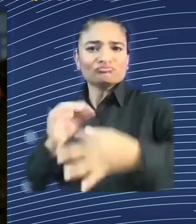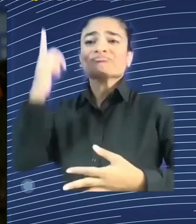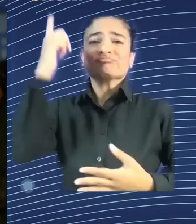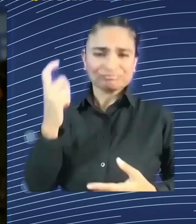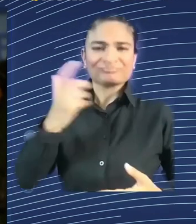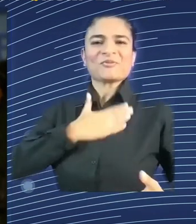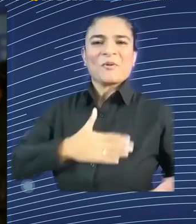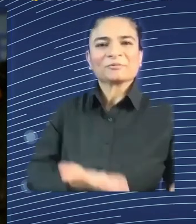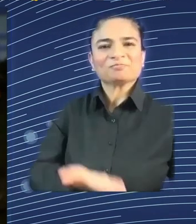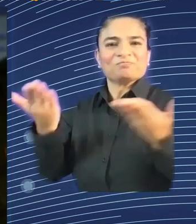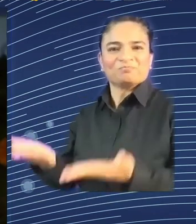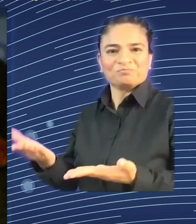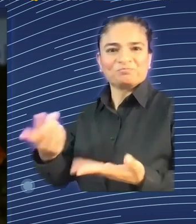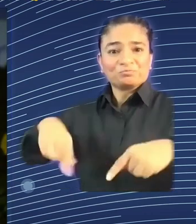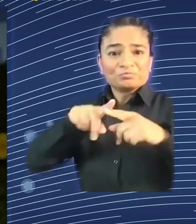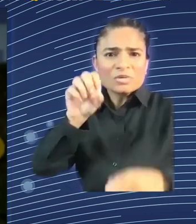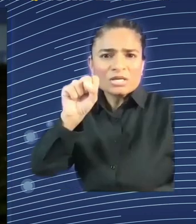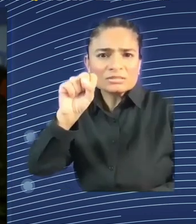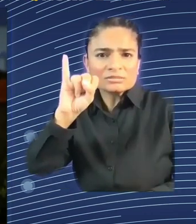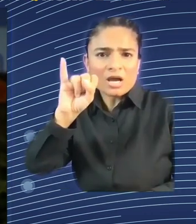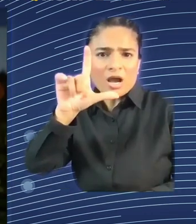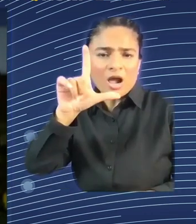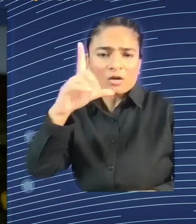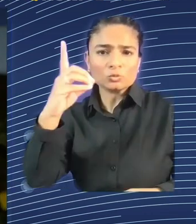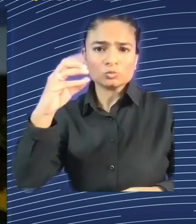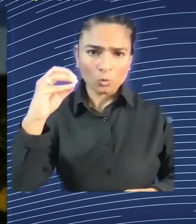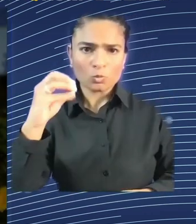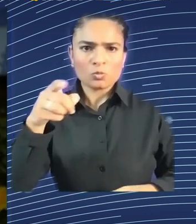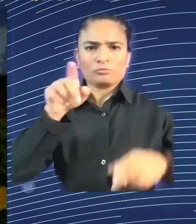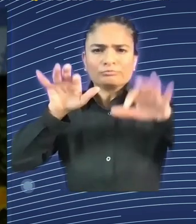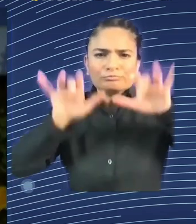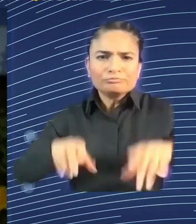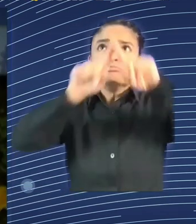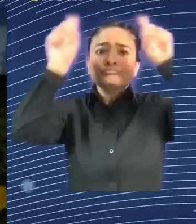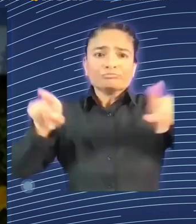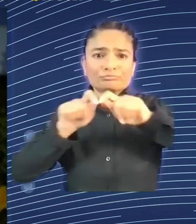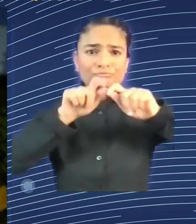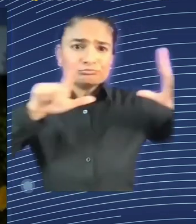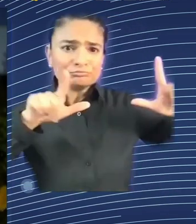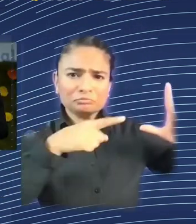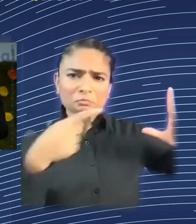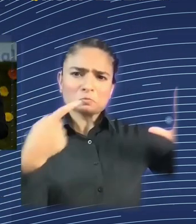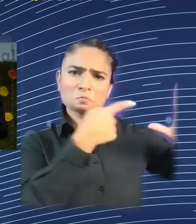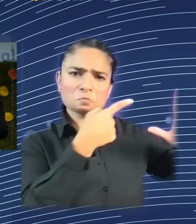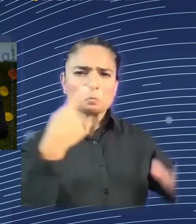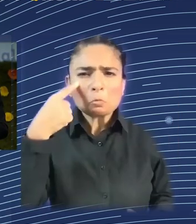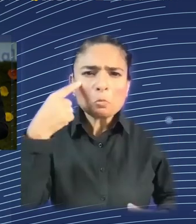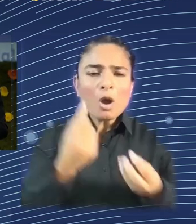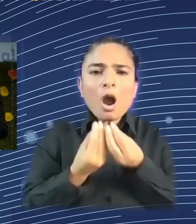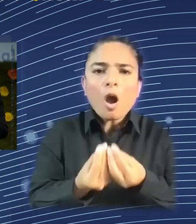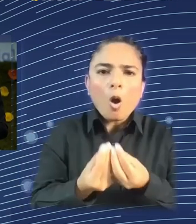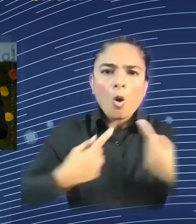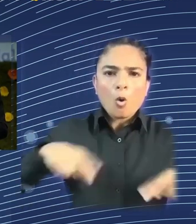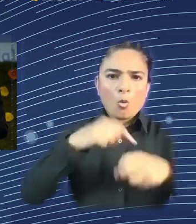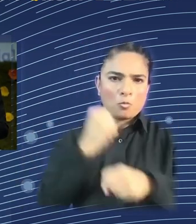on the screen. Let's do the first poll, just to open and to check the room temperature here and online as well. Now, the first question for the first poll